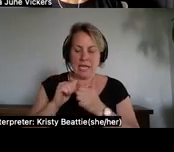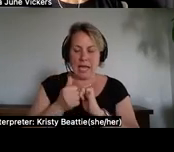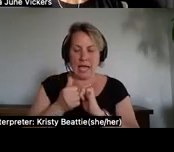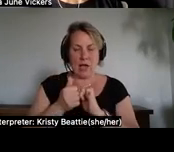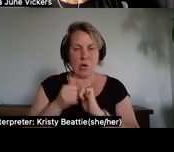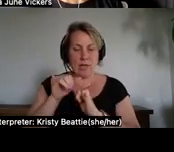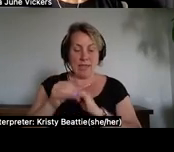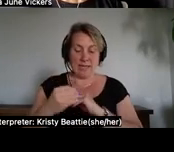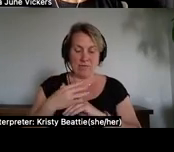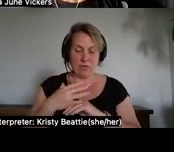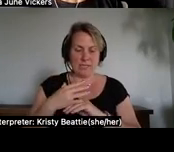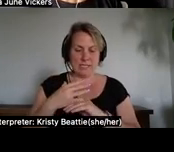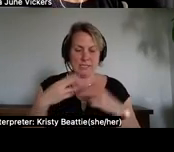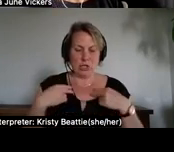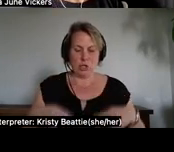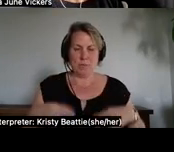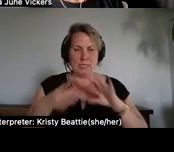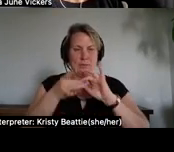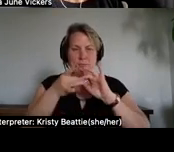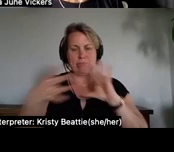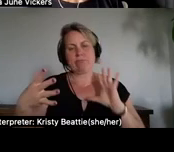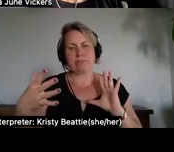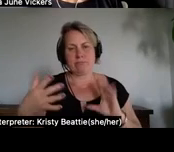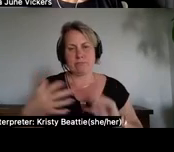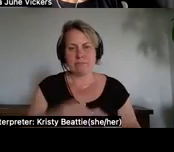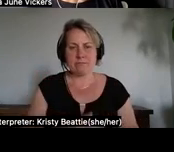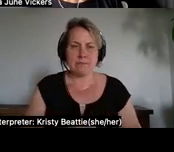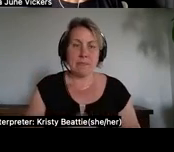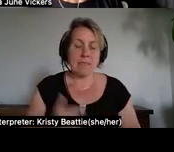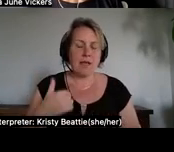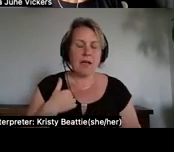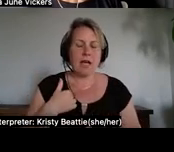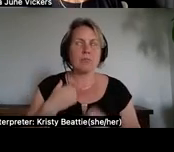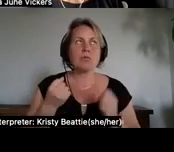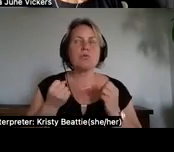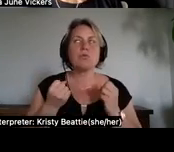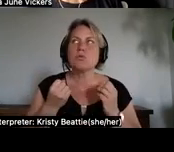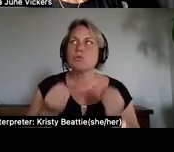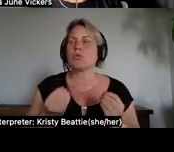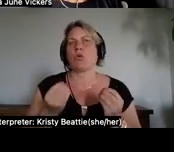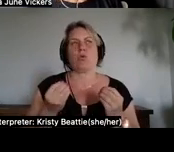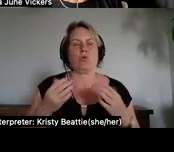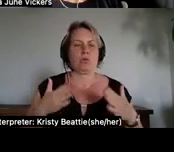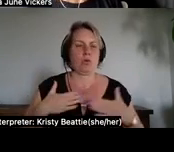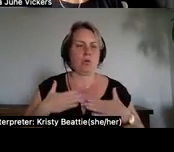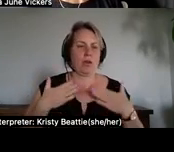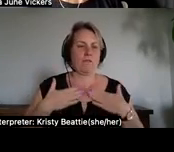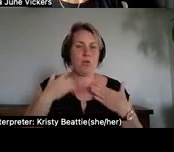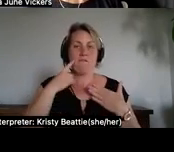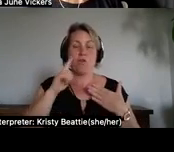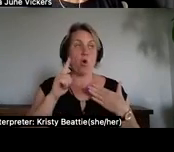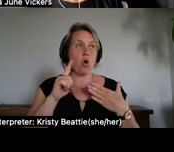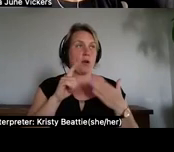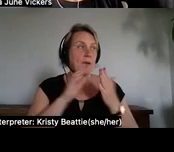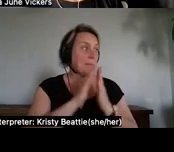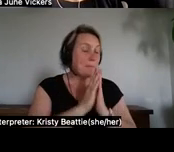i'm so grateful for books for writing